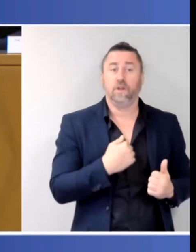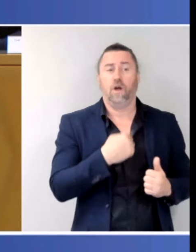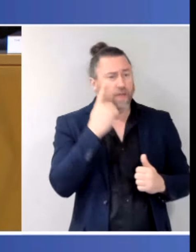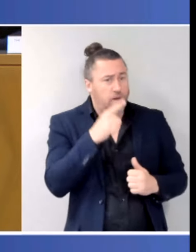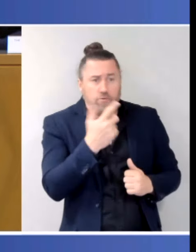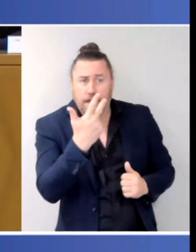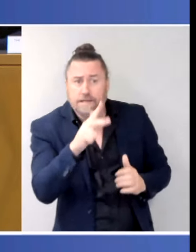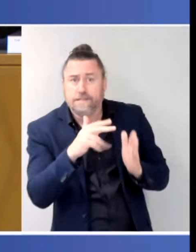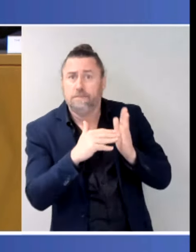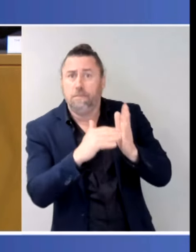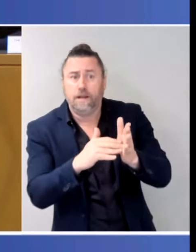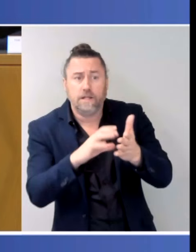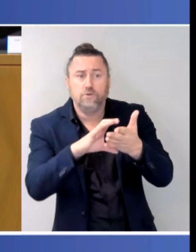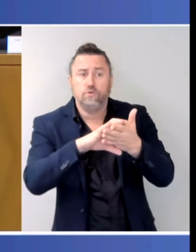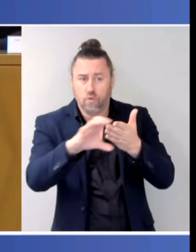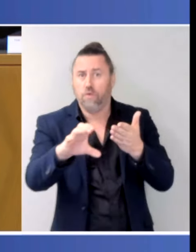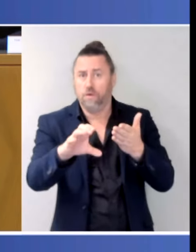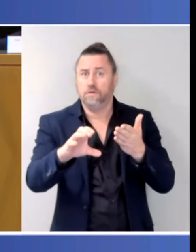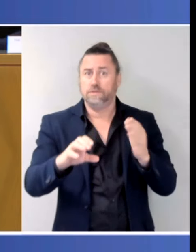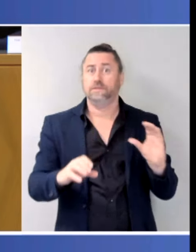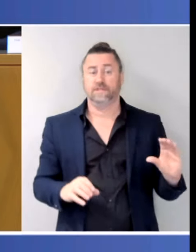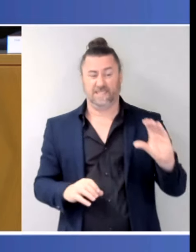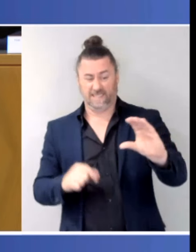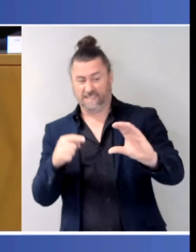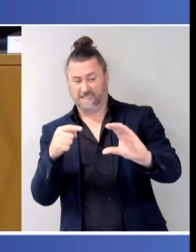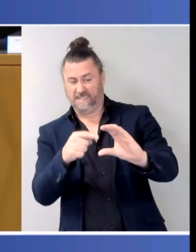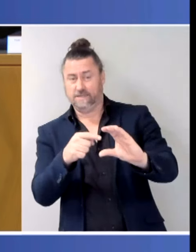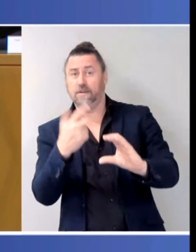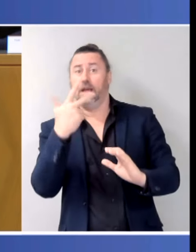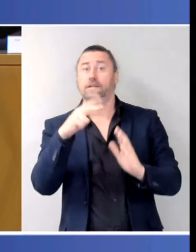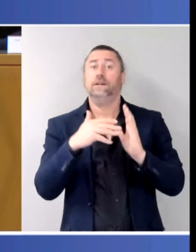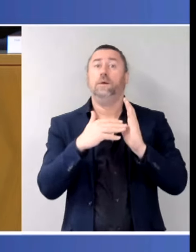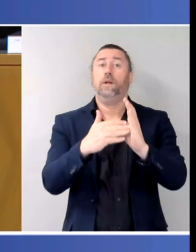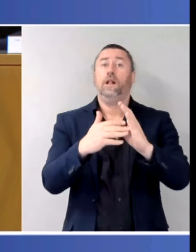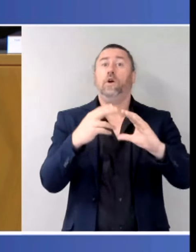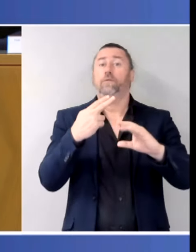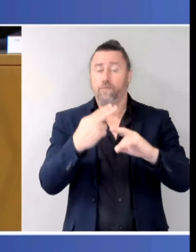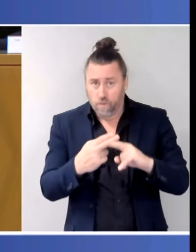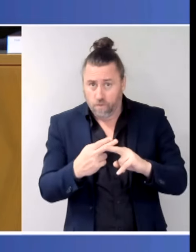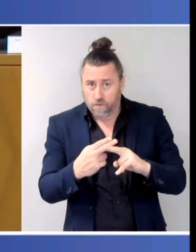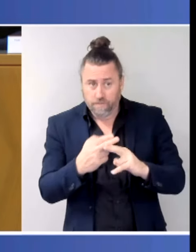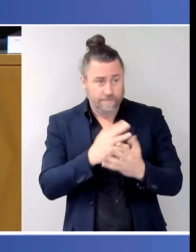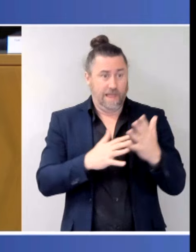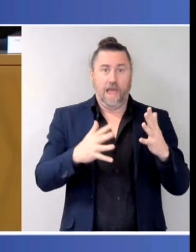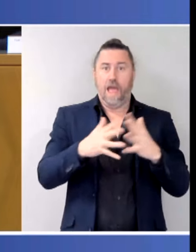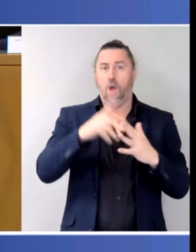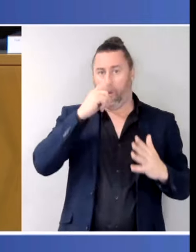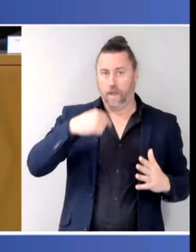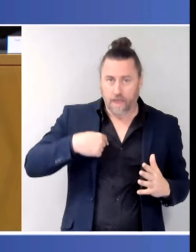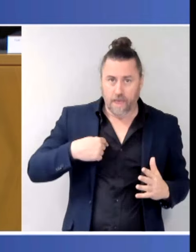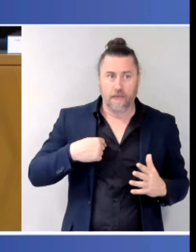for allocated looking at the issue of how we enhance and expand child-centric